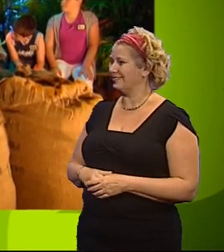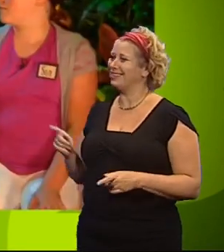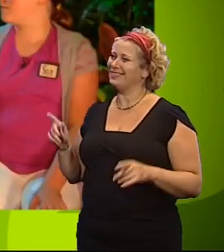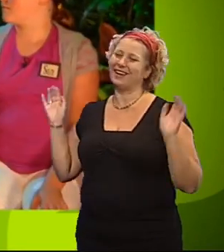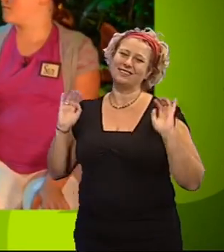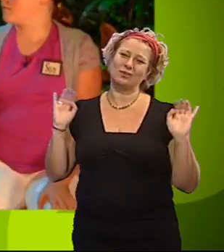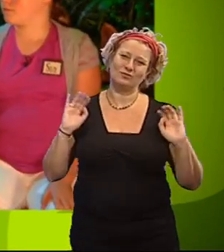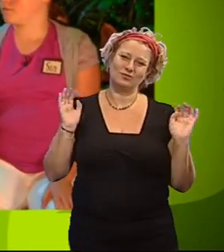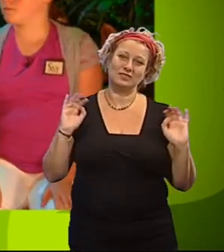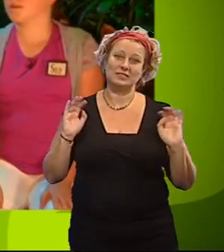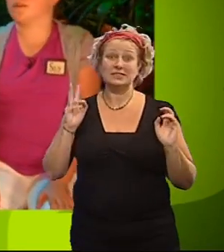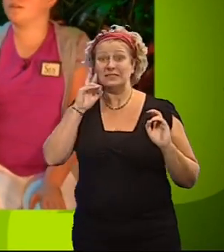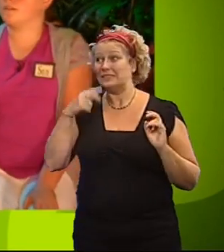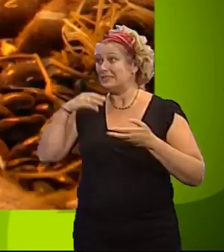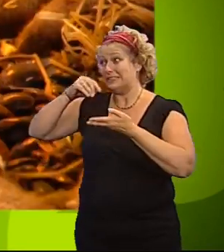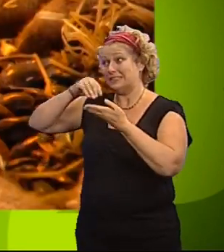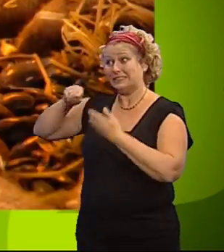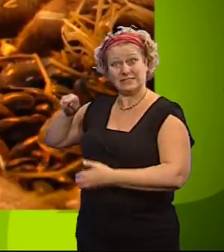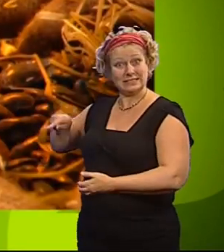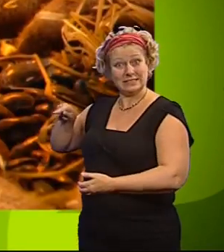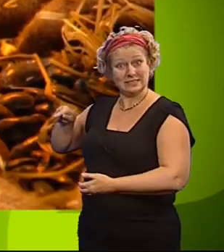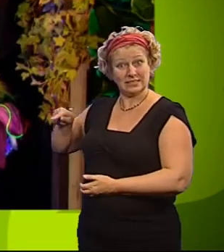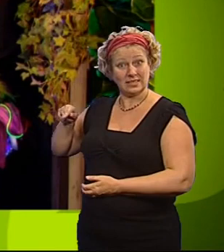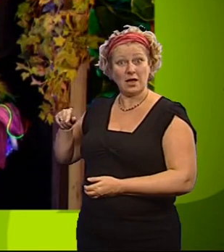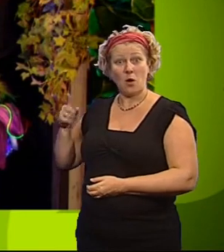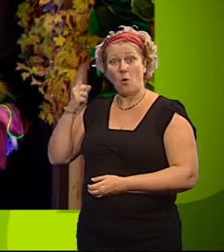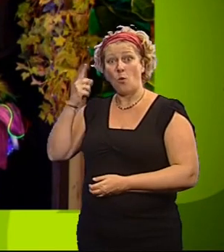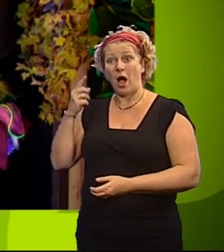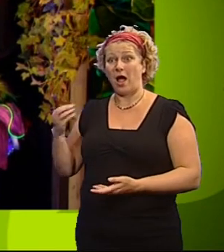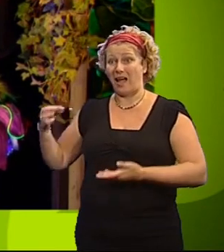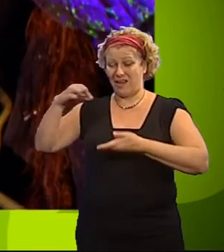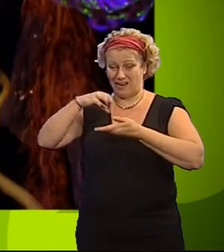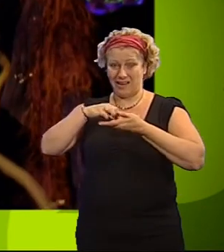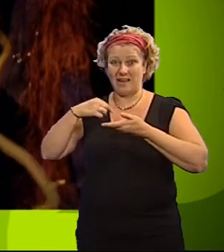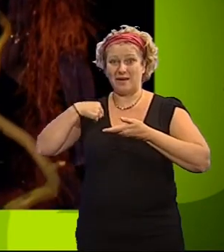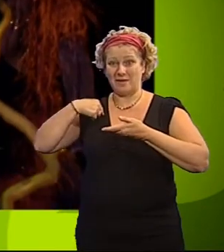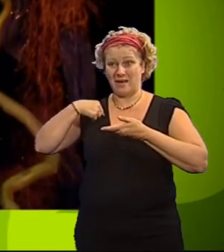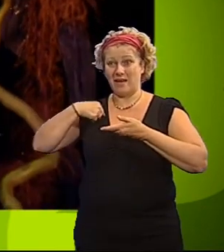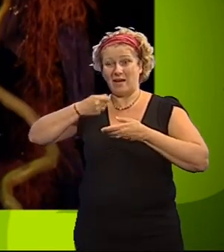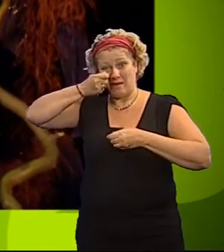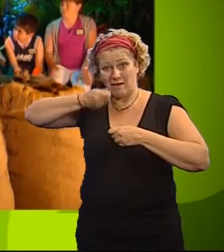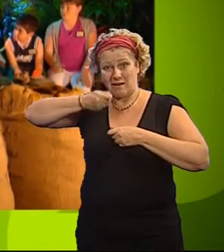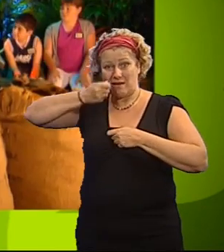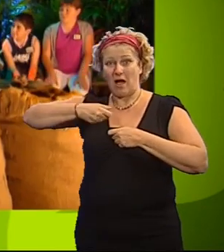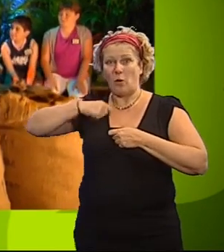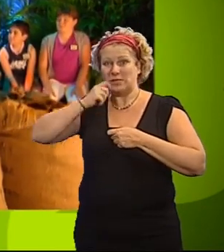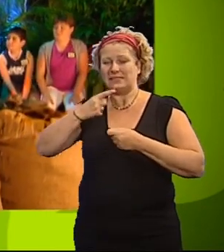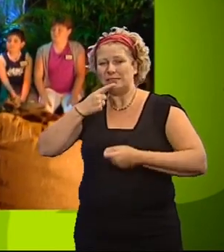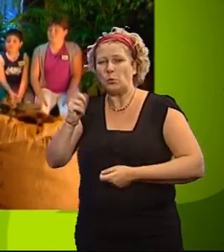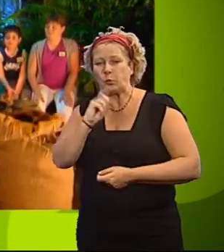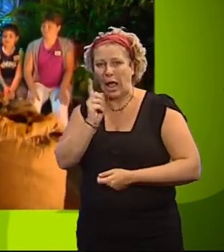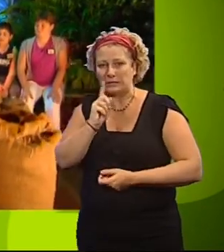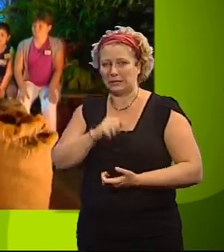dears. Do you see all the seeds over there? Pass one under my magnifying glass and I'll tell you what it